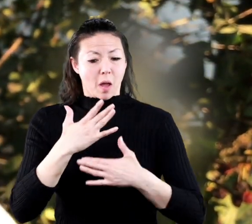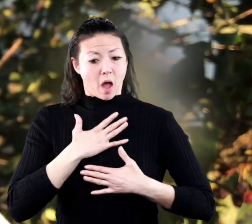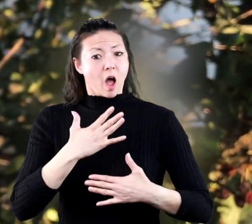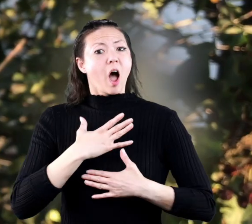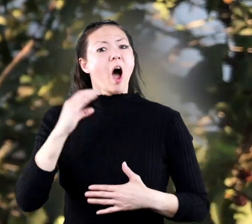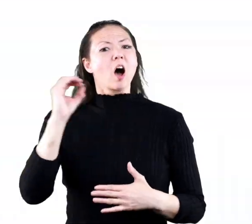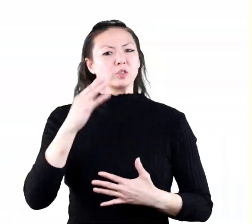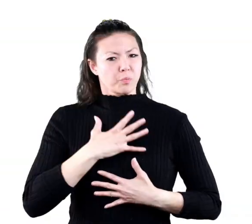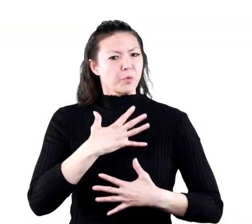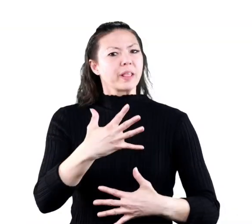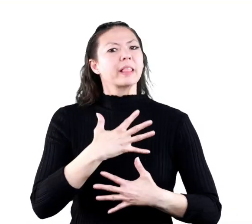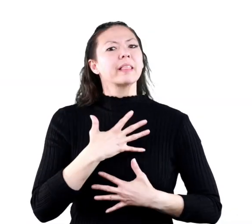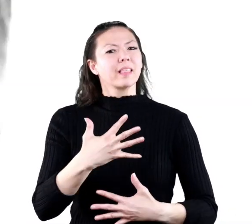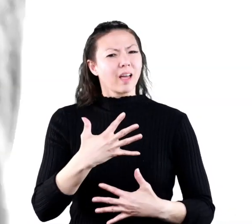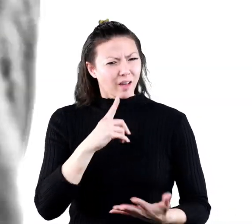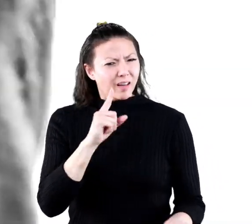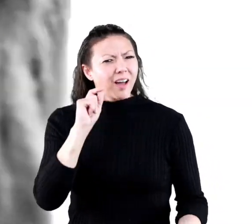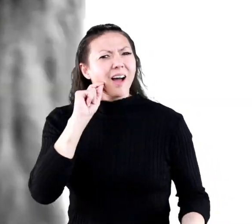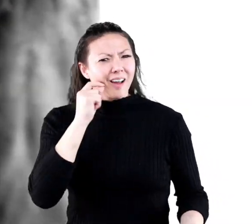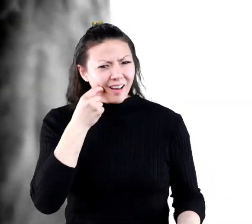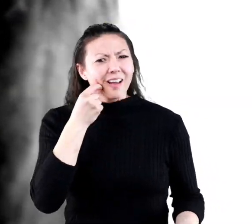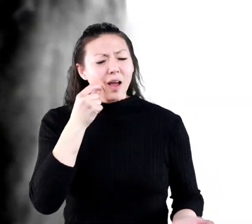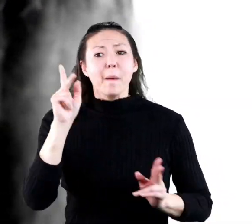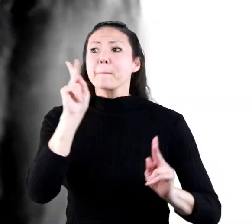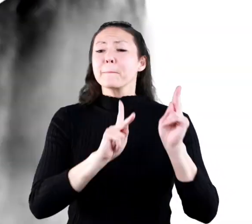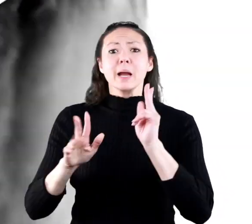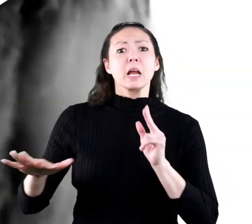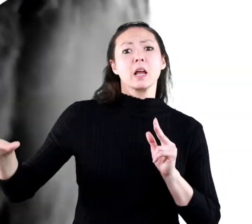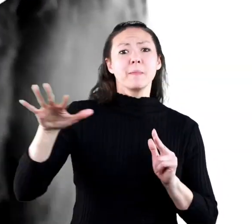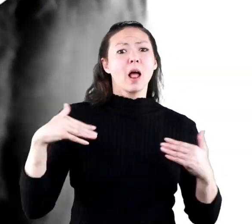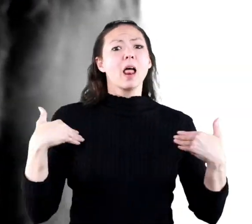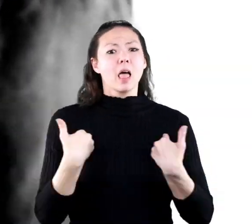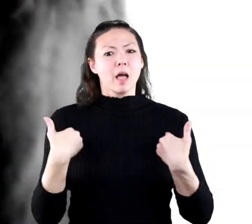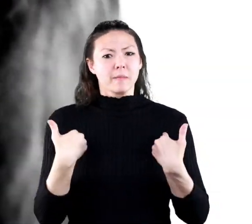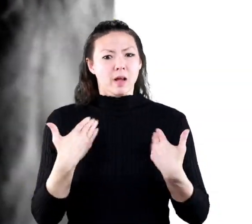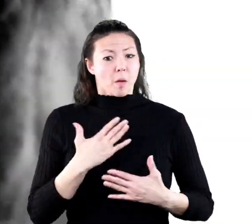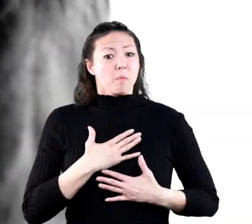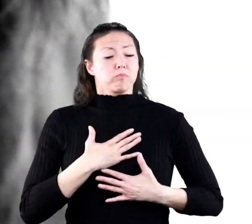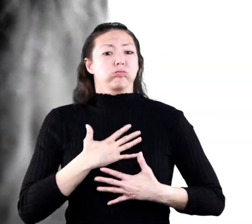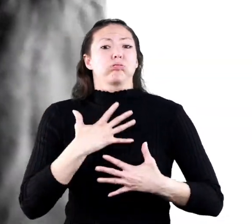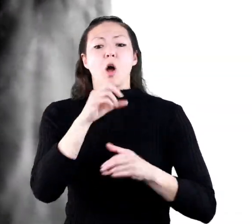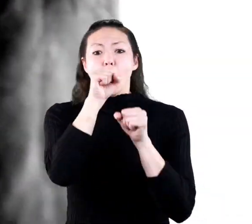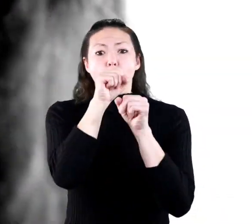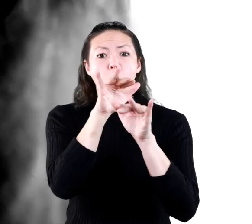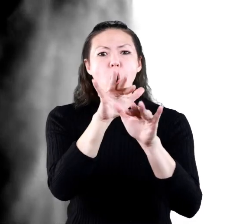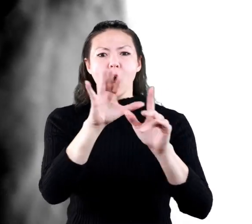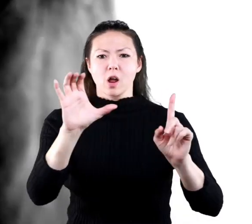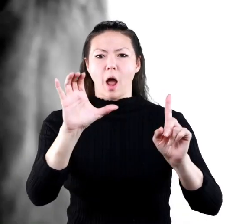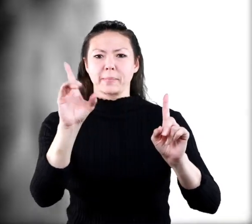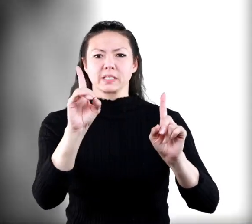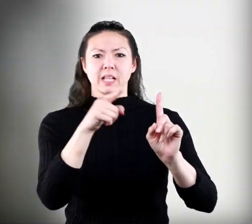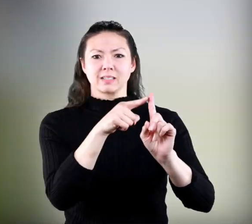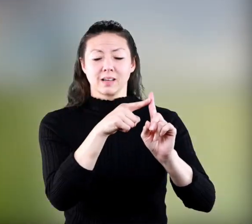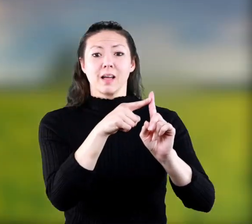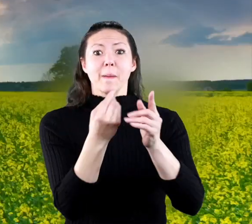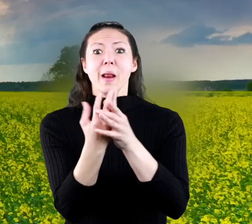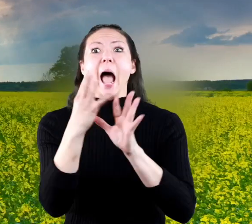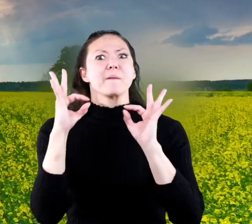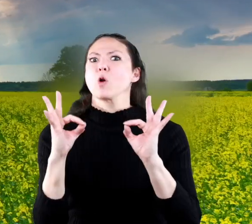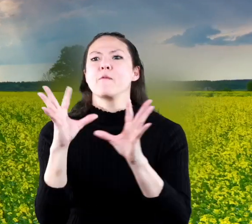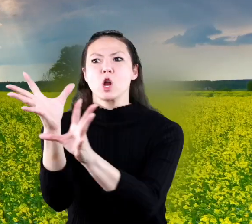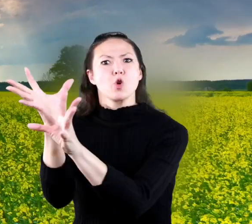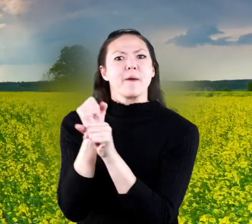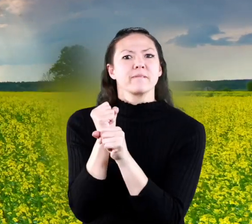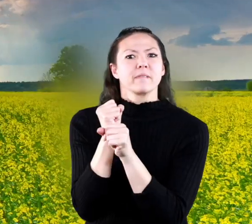breathe oxygen look how neat this is we people and animals breathe out carbon dioxide which